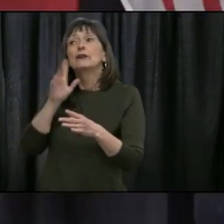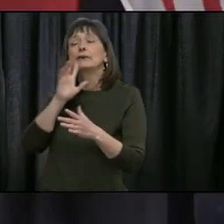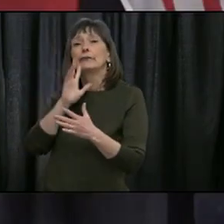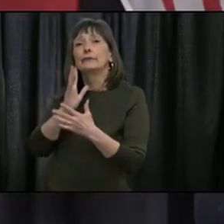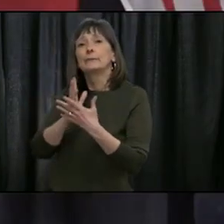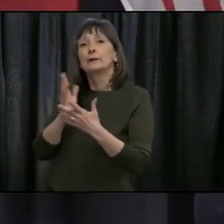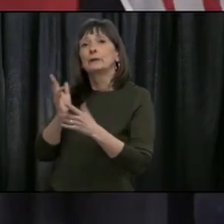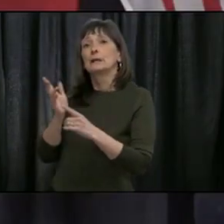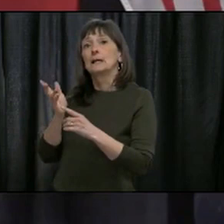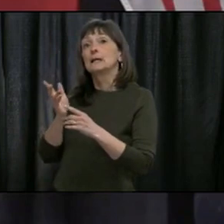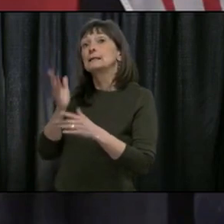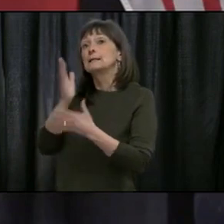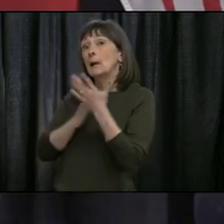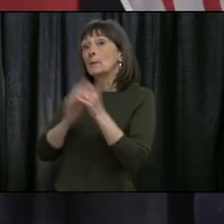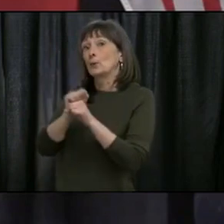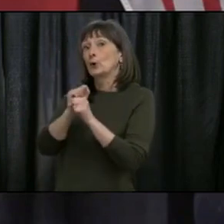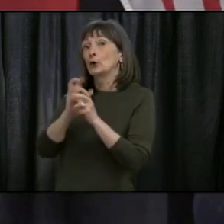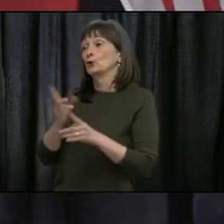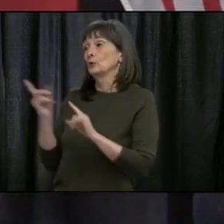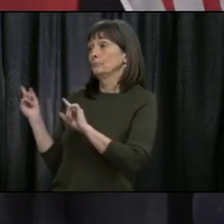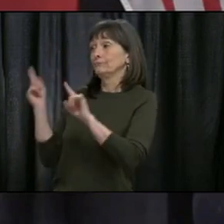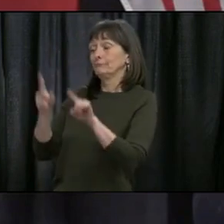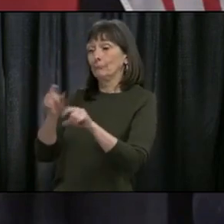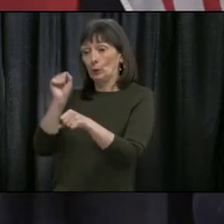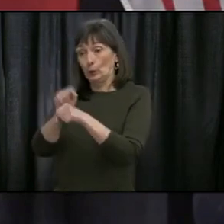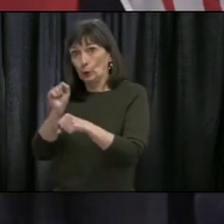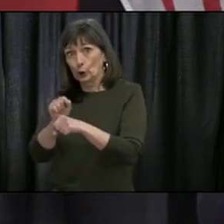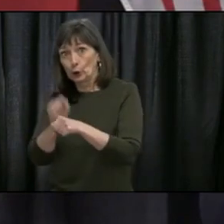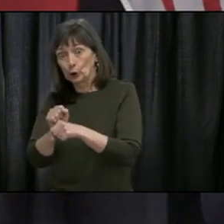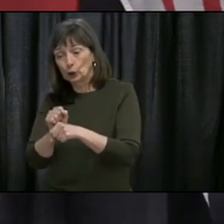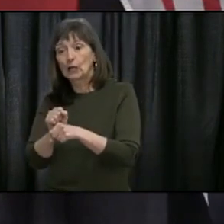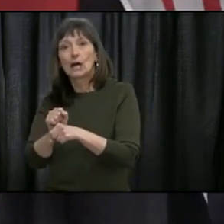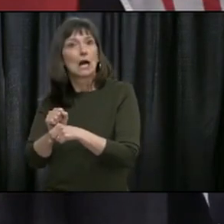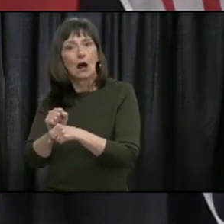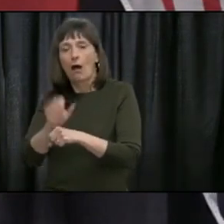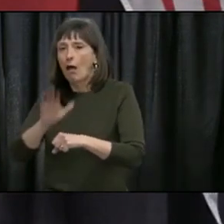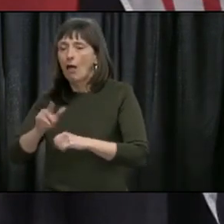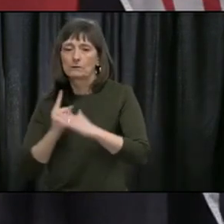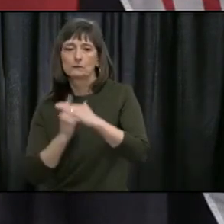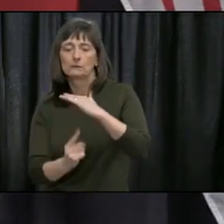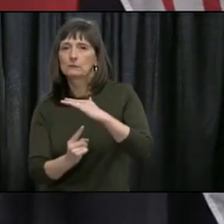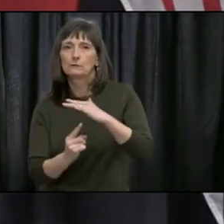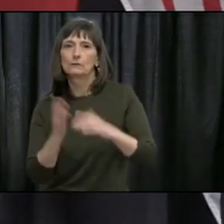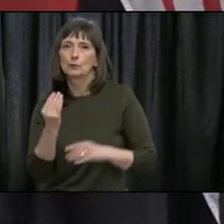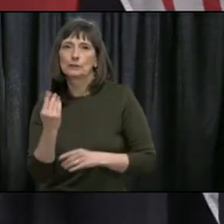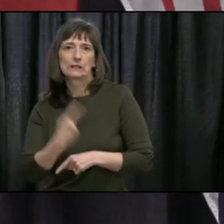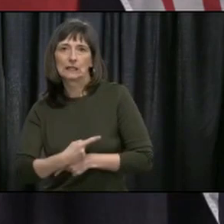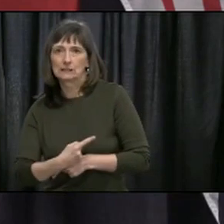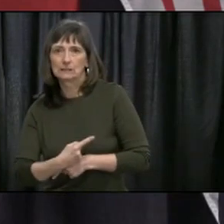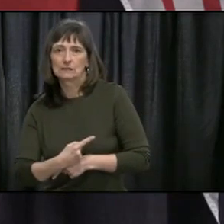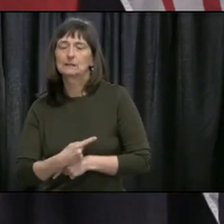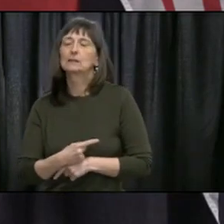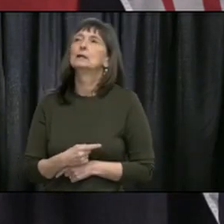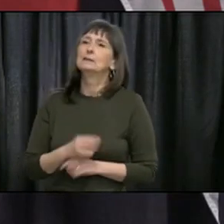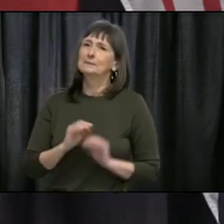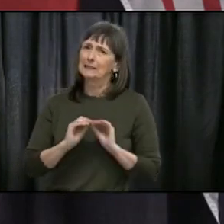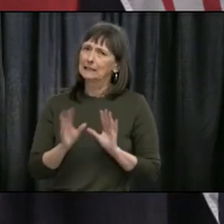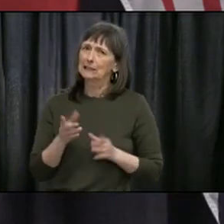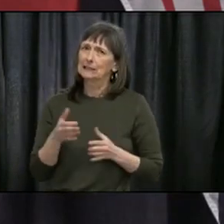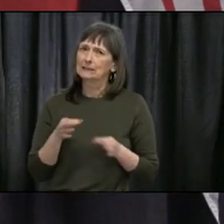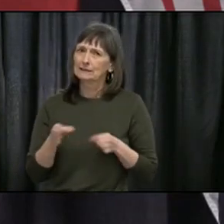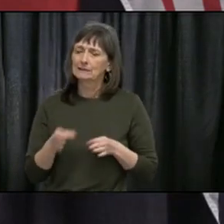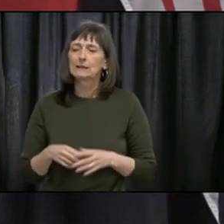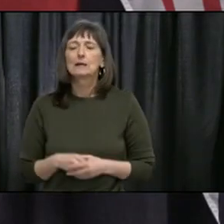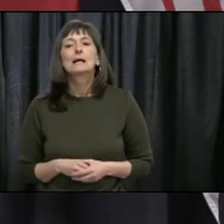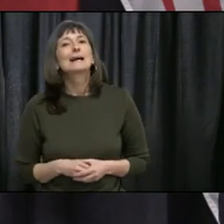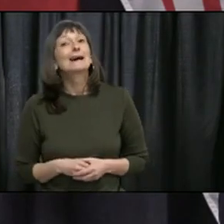without self-isolating for 14 days. Can you touch on that? Yeah, so my understanding in these situations, if they were deemed essential, there would be measures